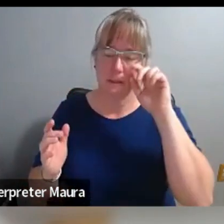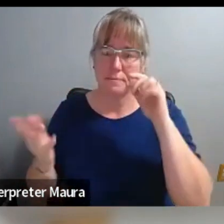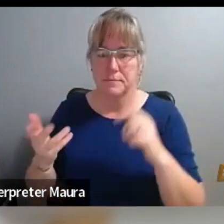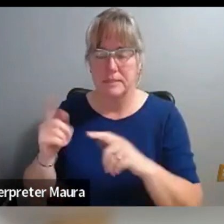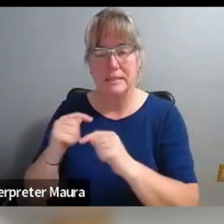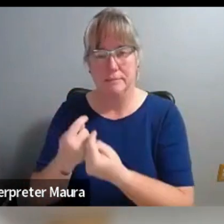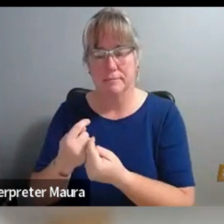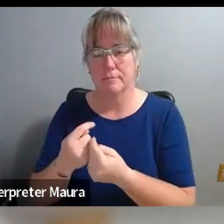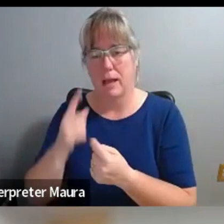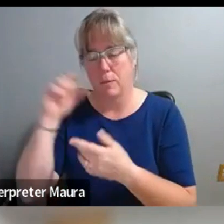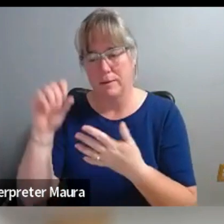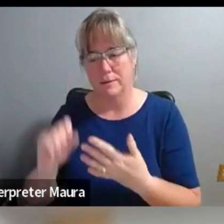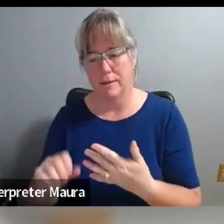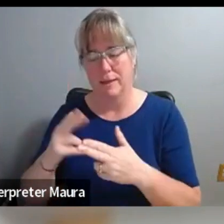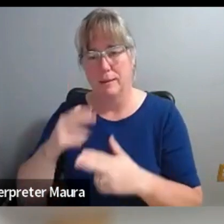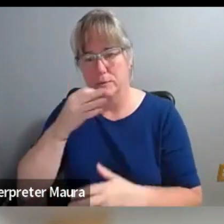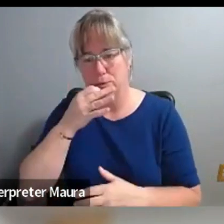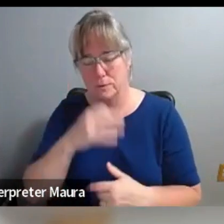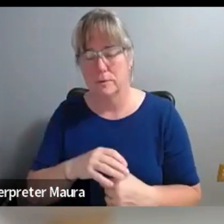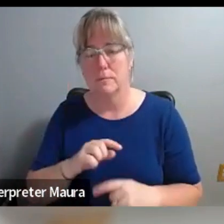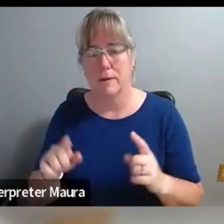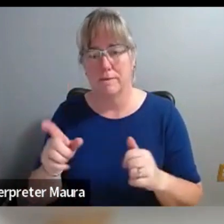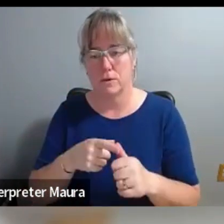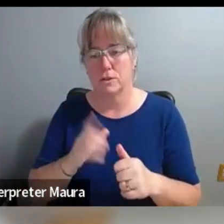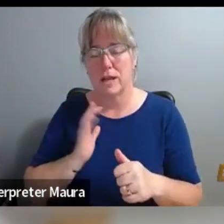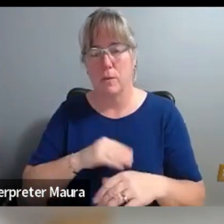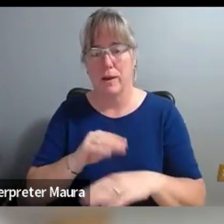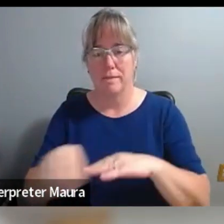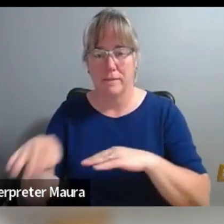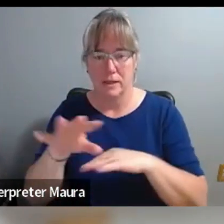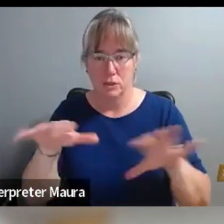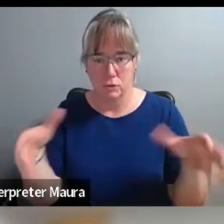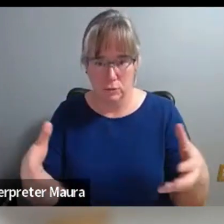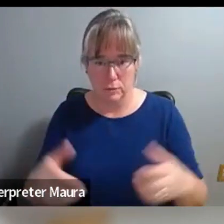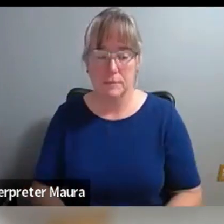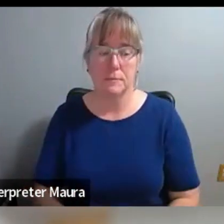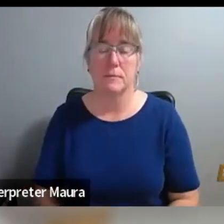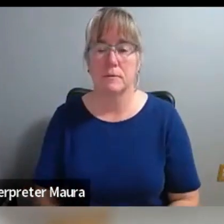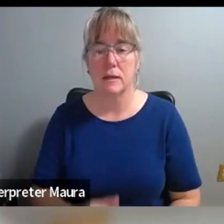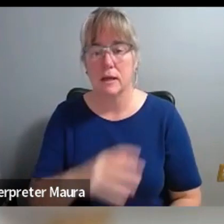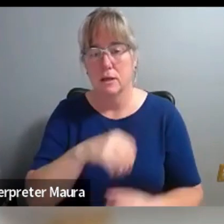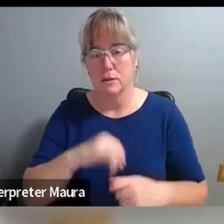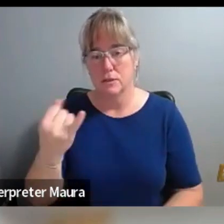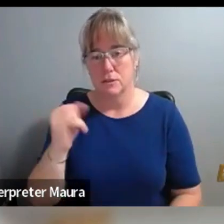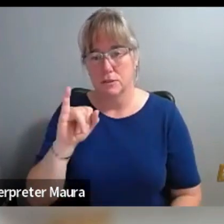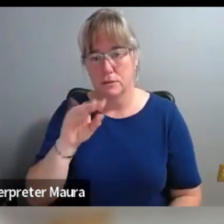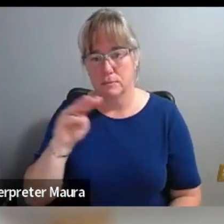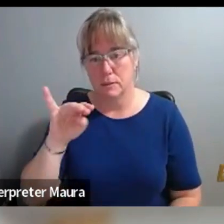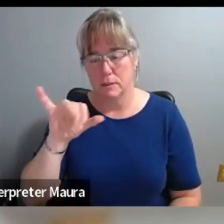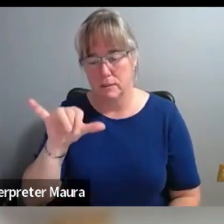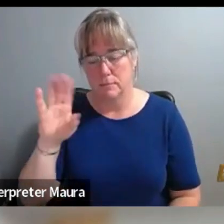team, which I'll get to in a minute, but let me also talk about our advisory group, which included Jimmy Beeson II,